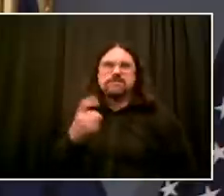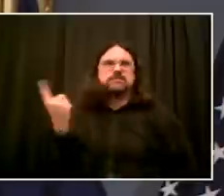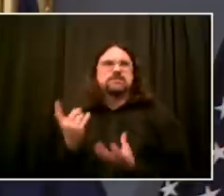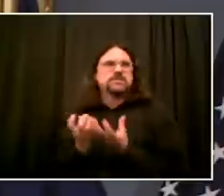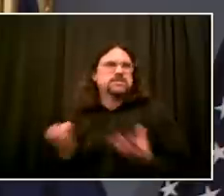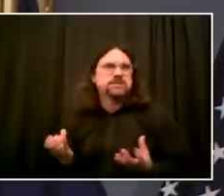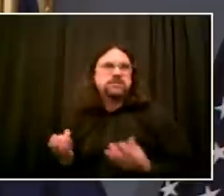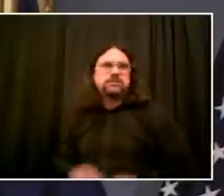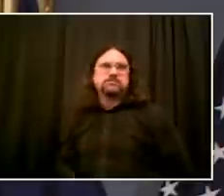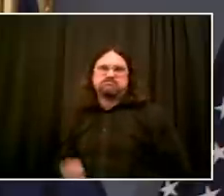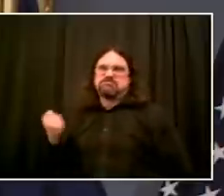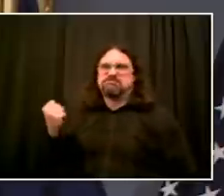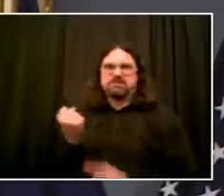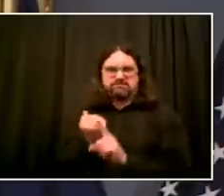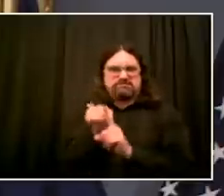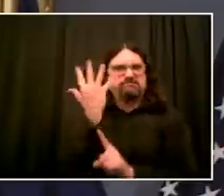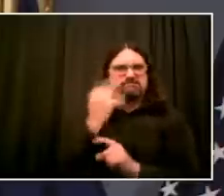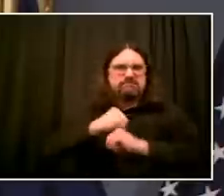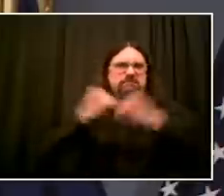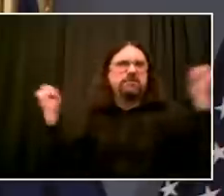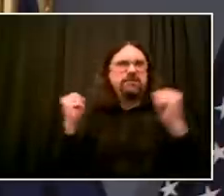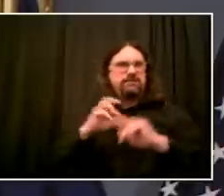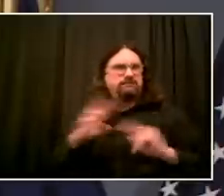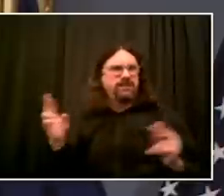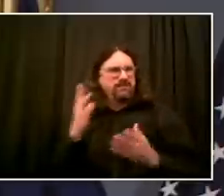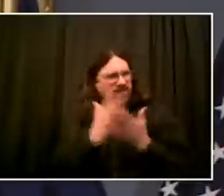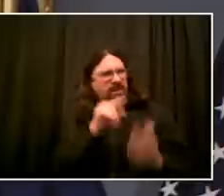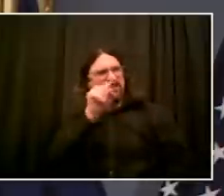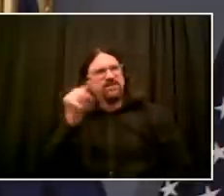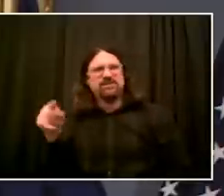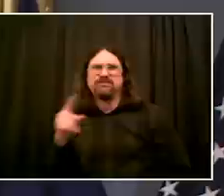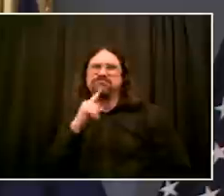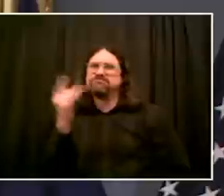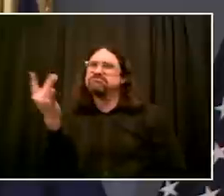Good morning, Mr. Mayor and Mr. Police Commissioner and everyone on the panel.